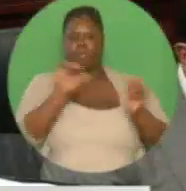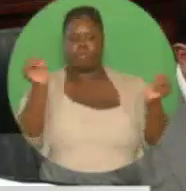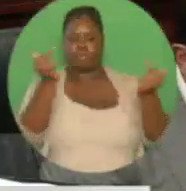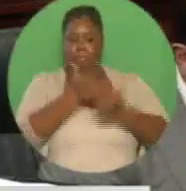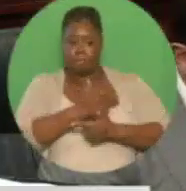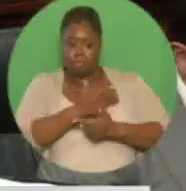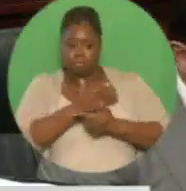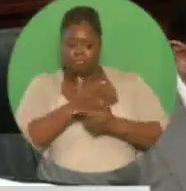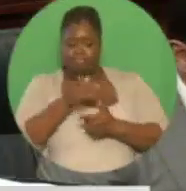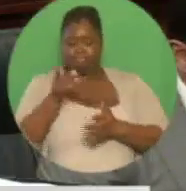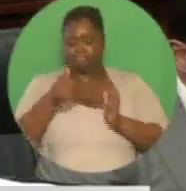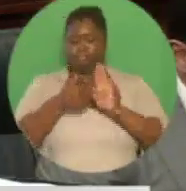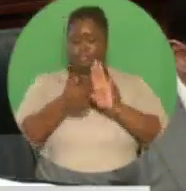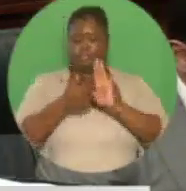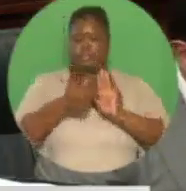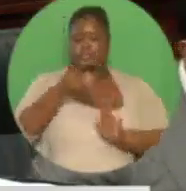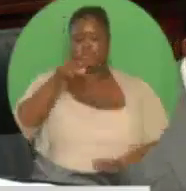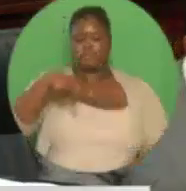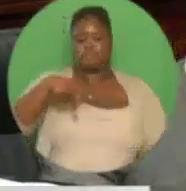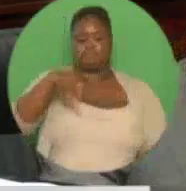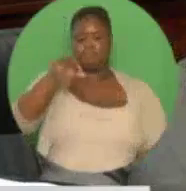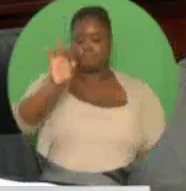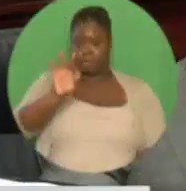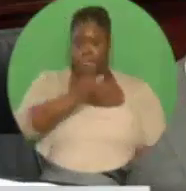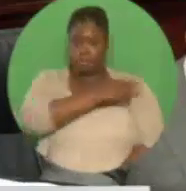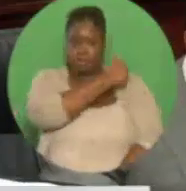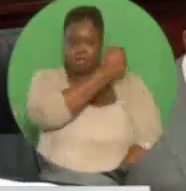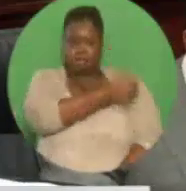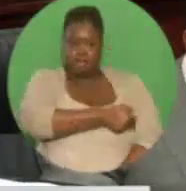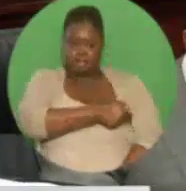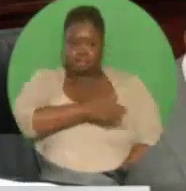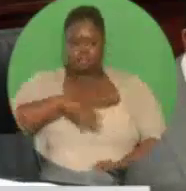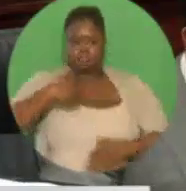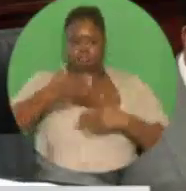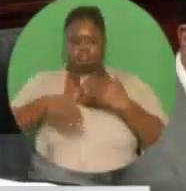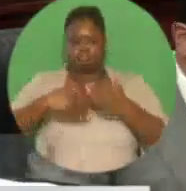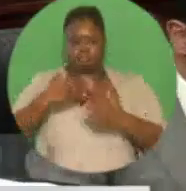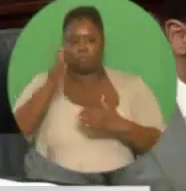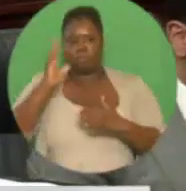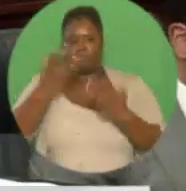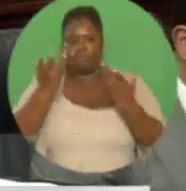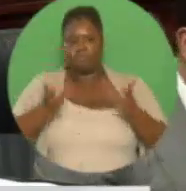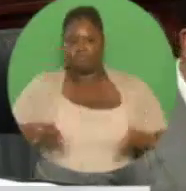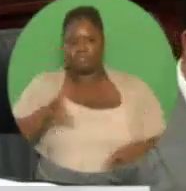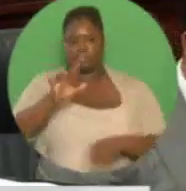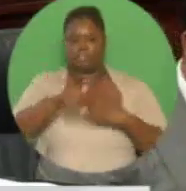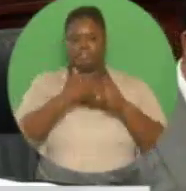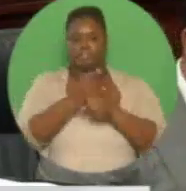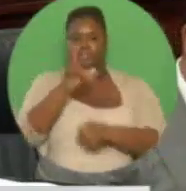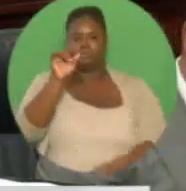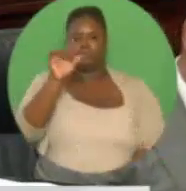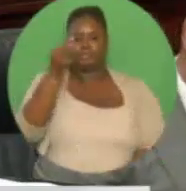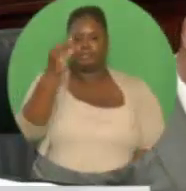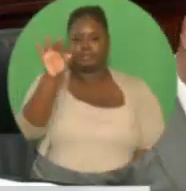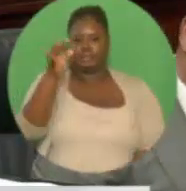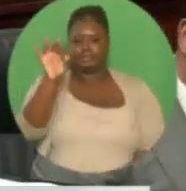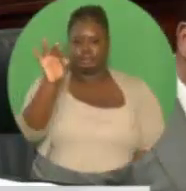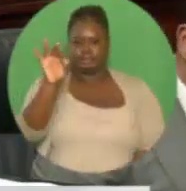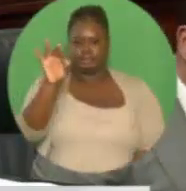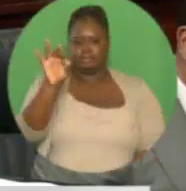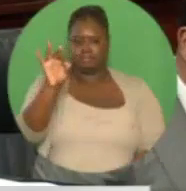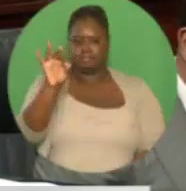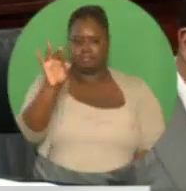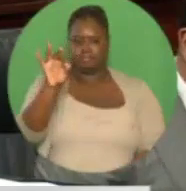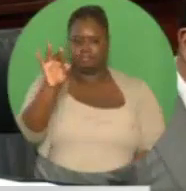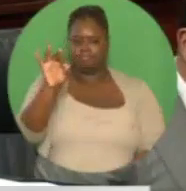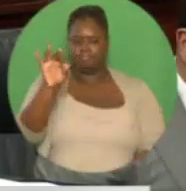2019. With financing of just under $1 billion provided by the government of the Republic of Austria,